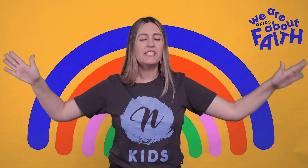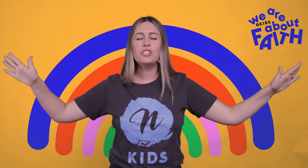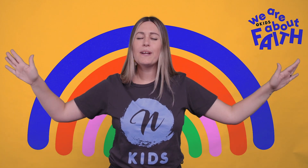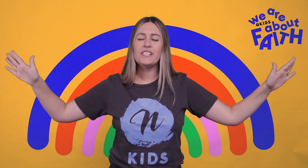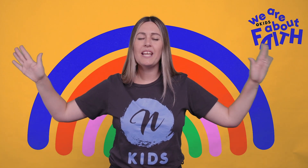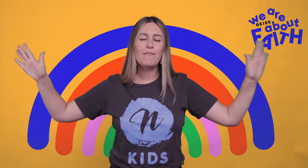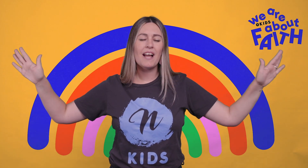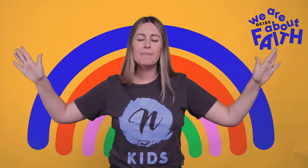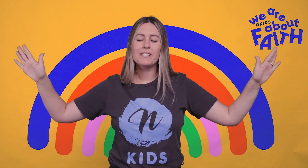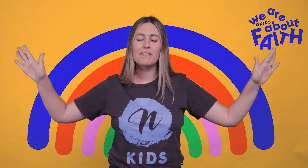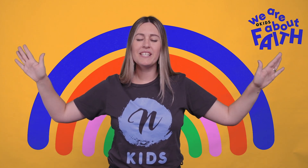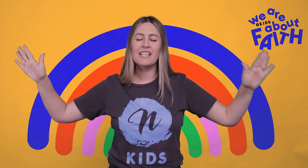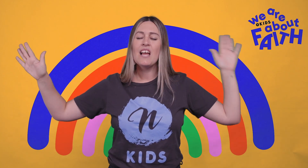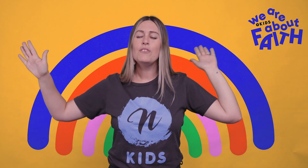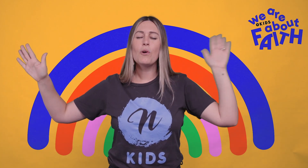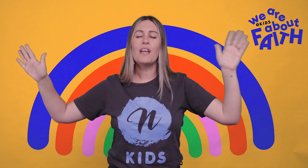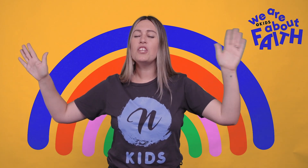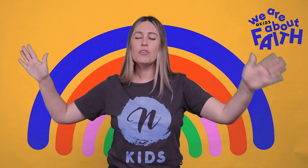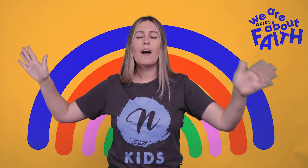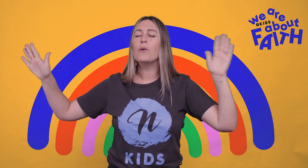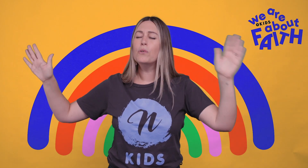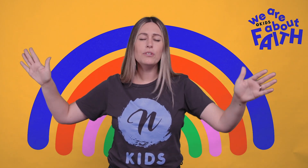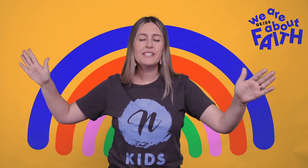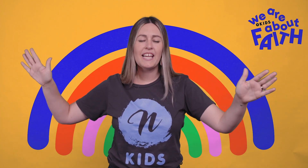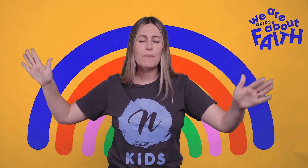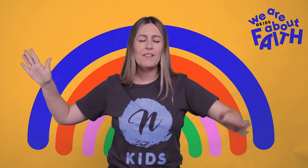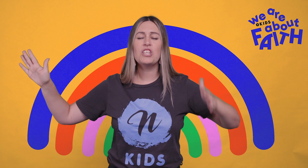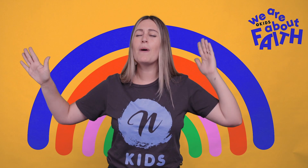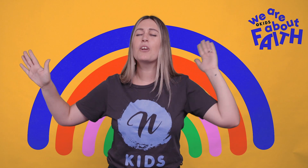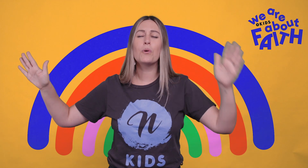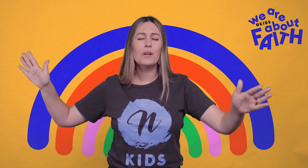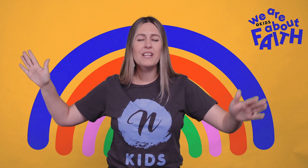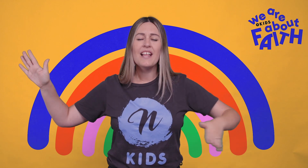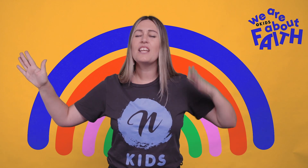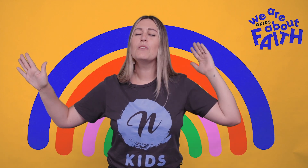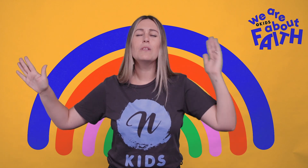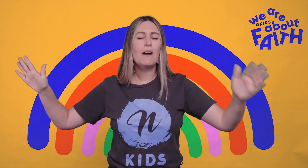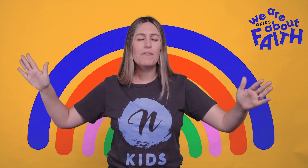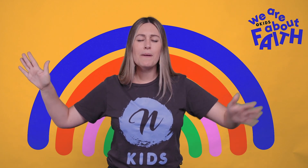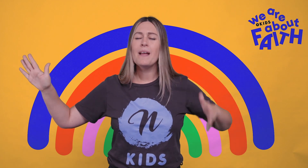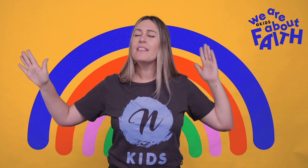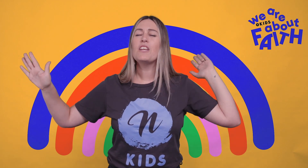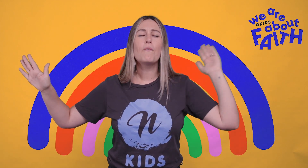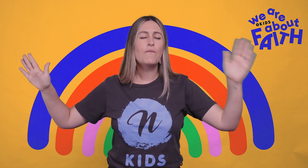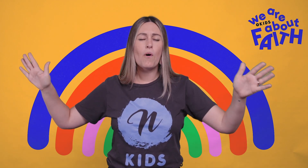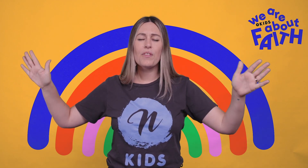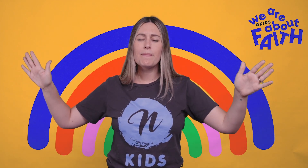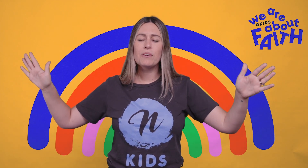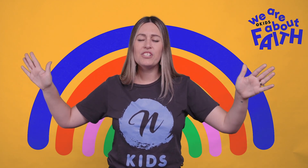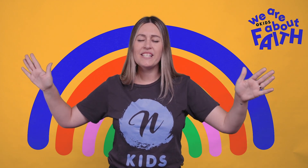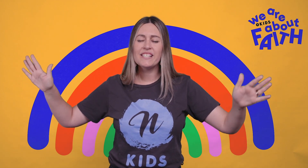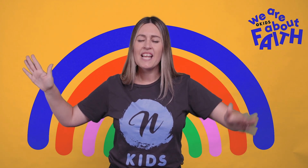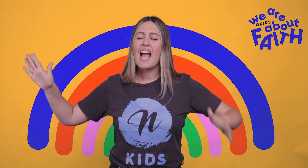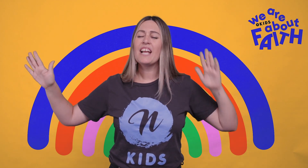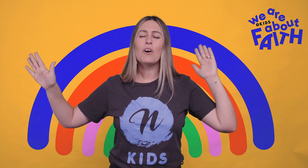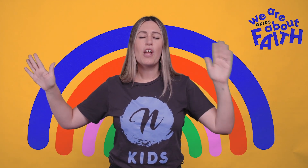matter what situation they find themselves in, know that you are who you say you are. That you are good. That you love them. That you're for them